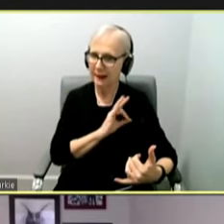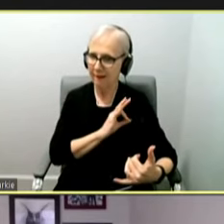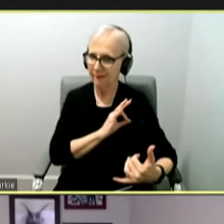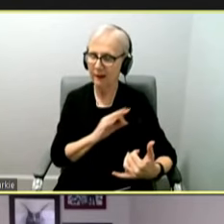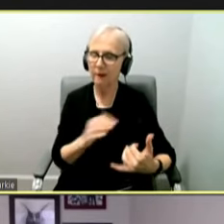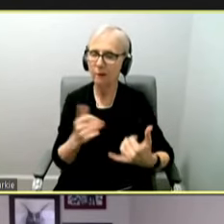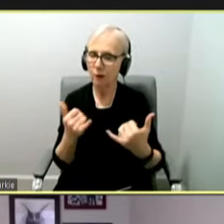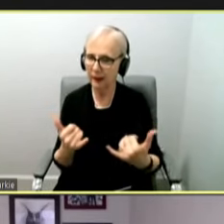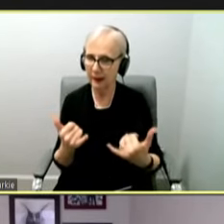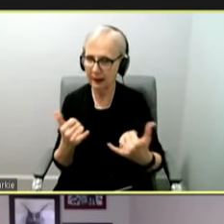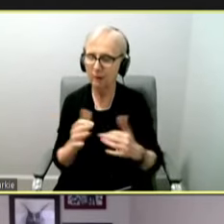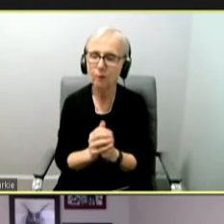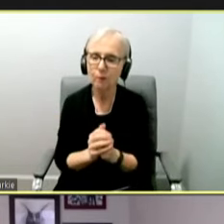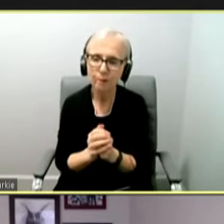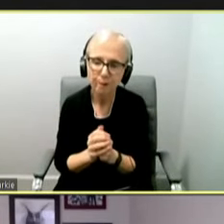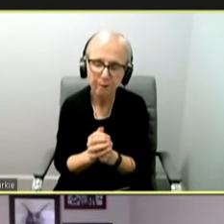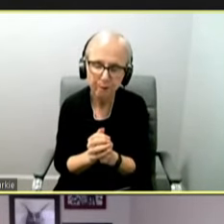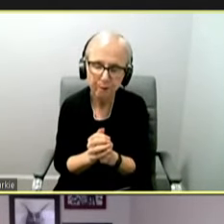Go ahead to John Frank, please.